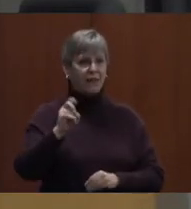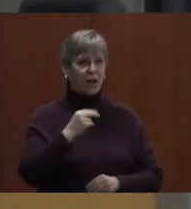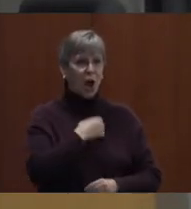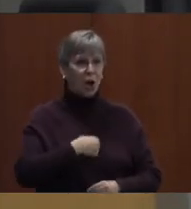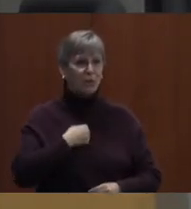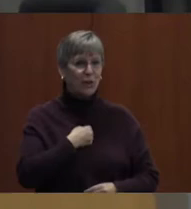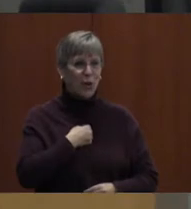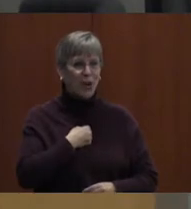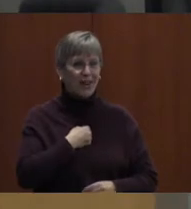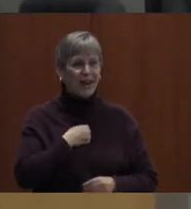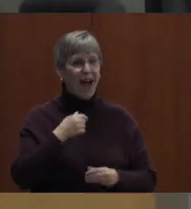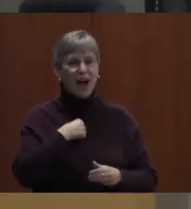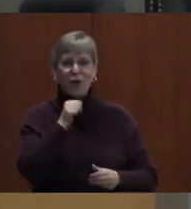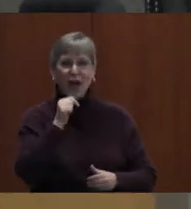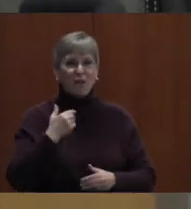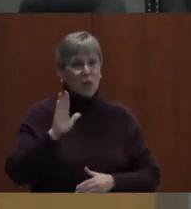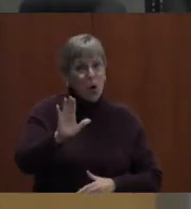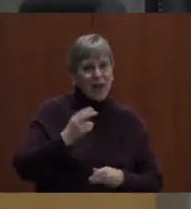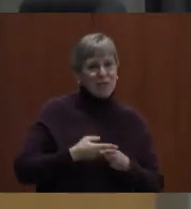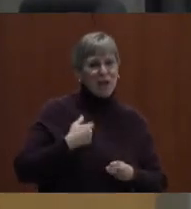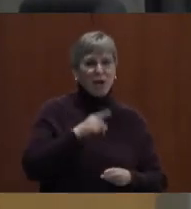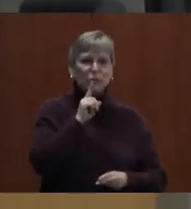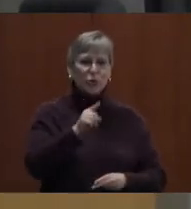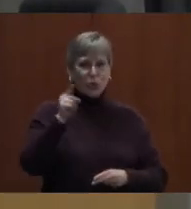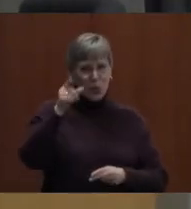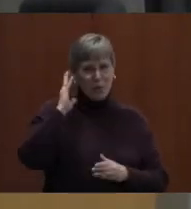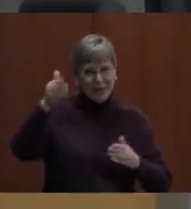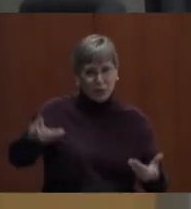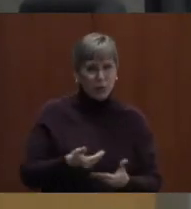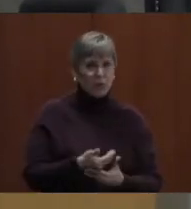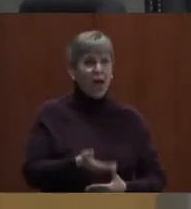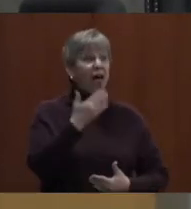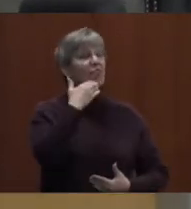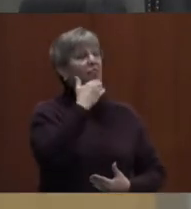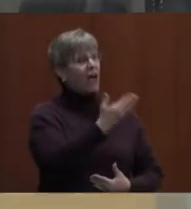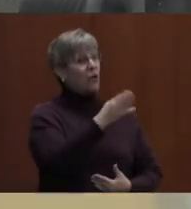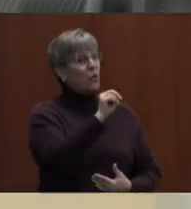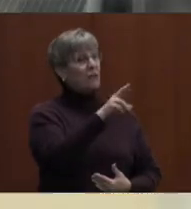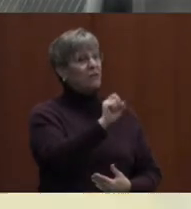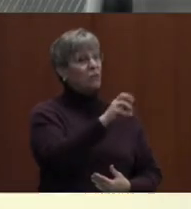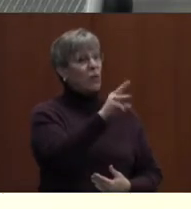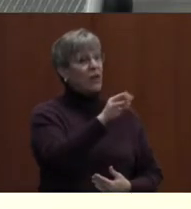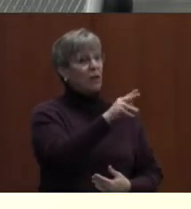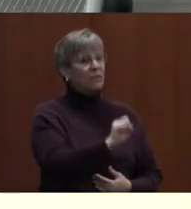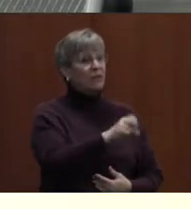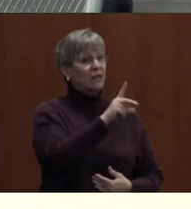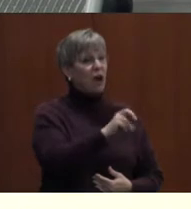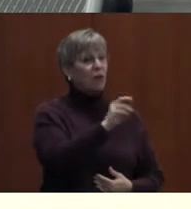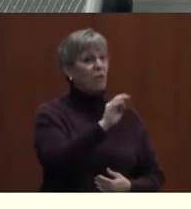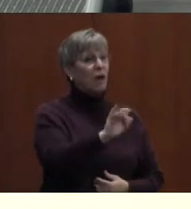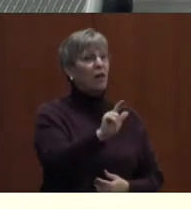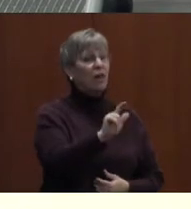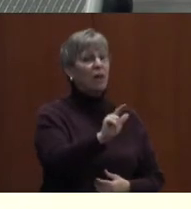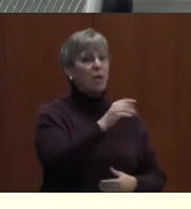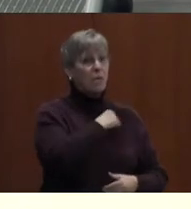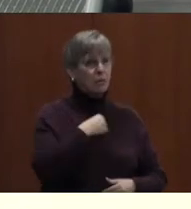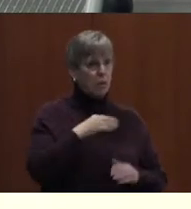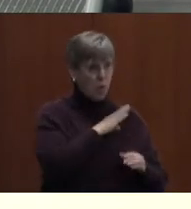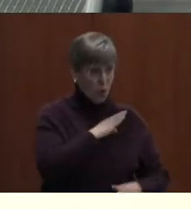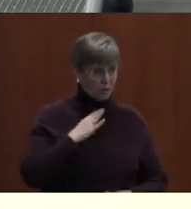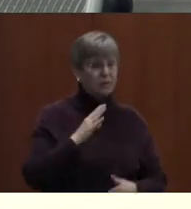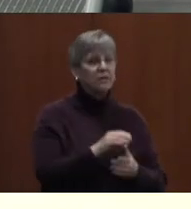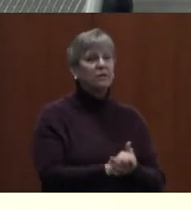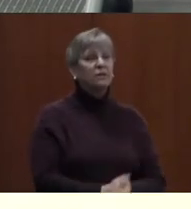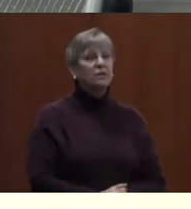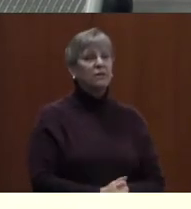Mr. Prew, I'm sure, is about to introduce you. Absolutely. Thank you, Mrs. Williams, Dr. Michael, members of the board. As a